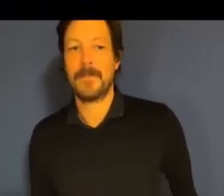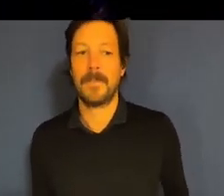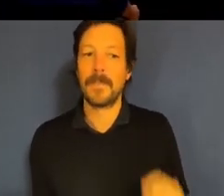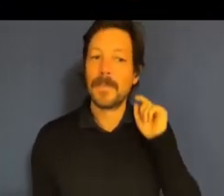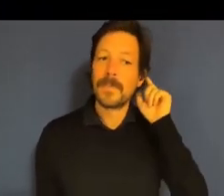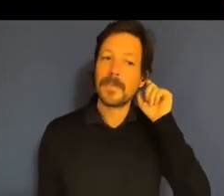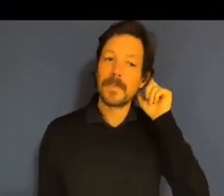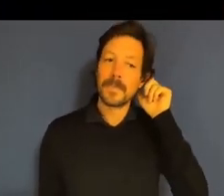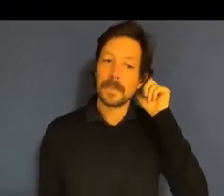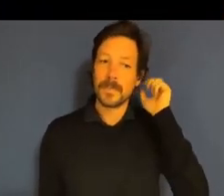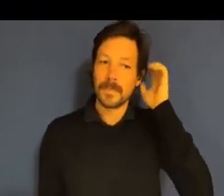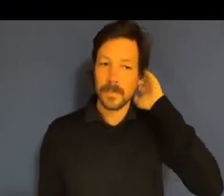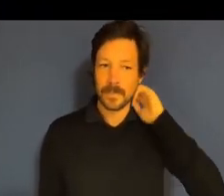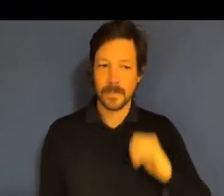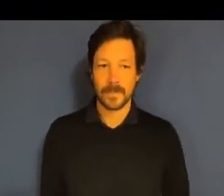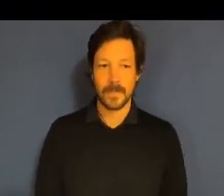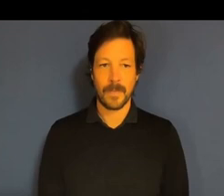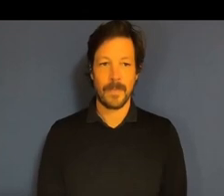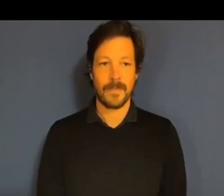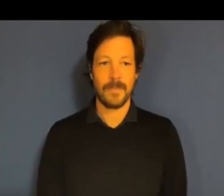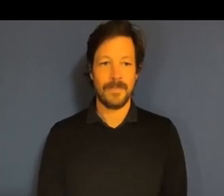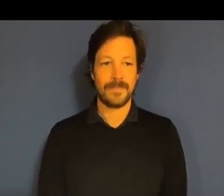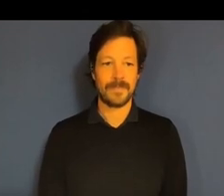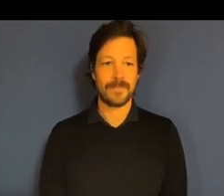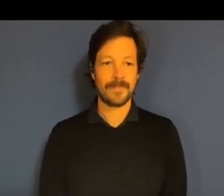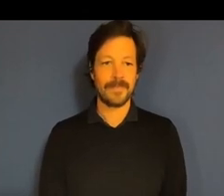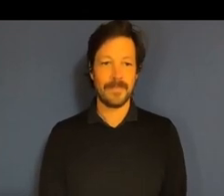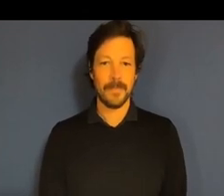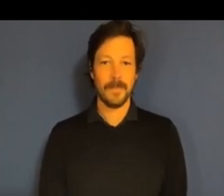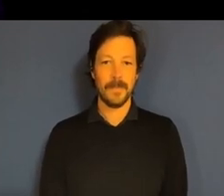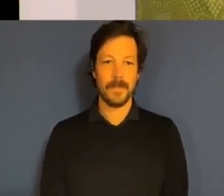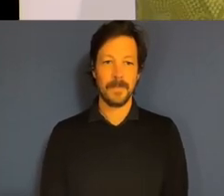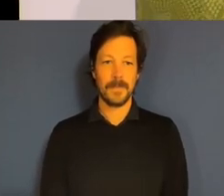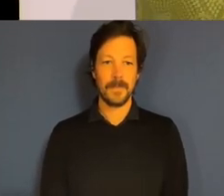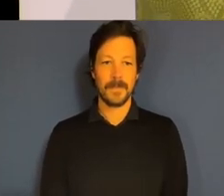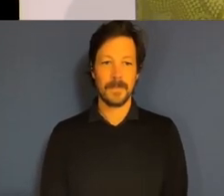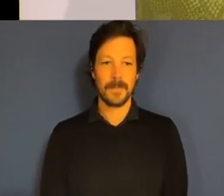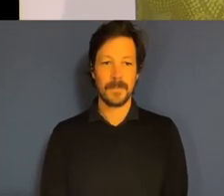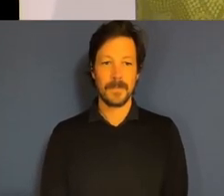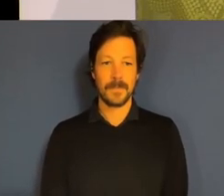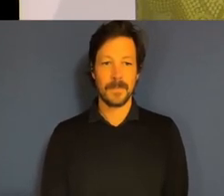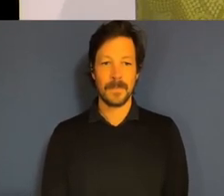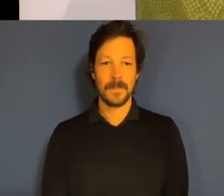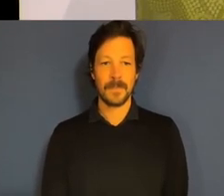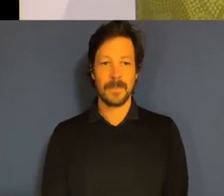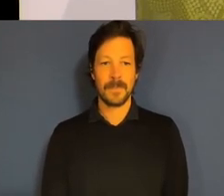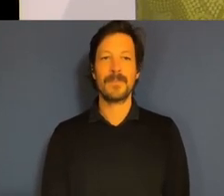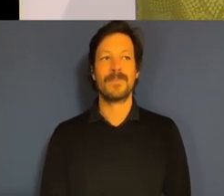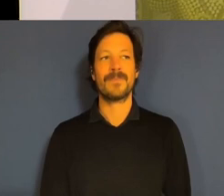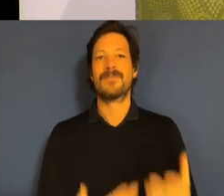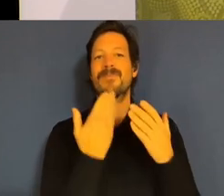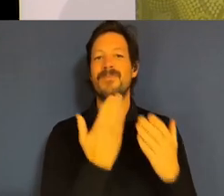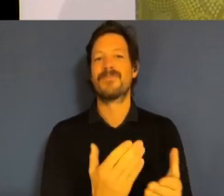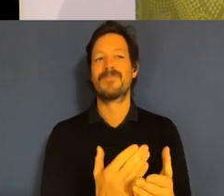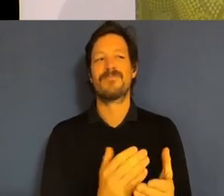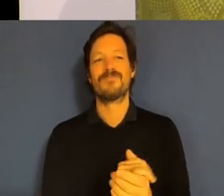so much, Claire, for